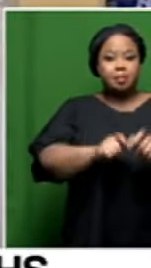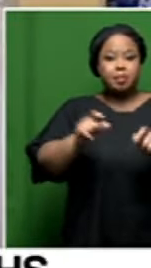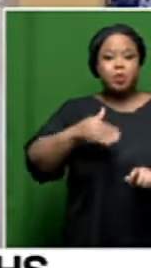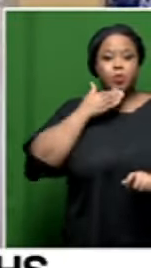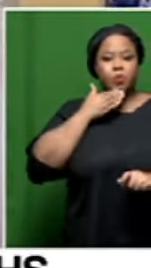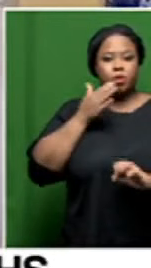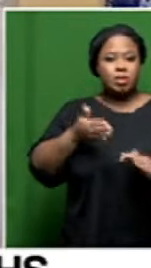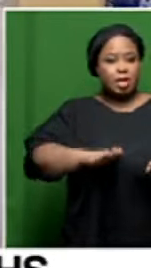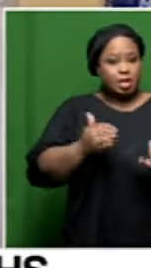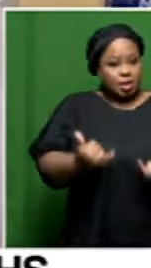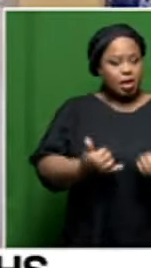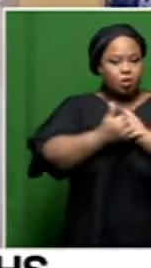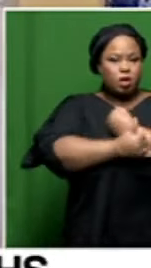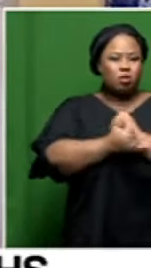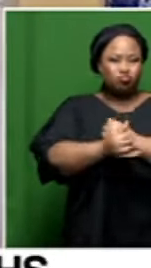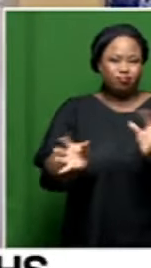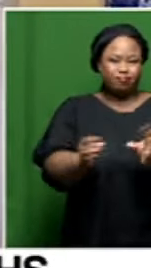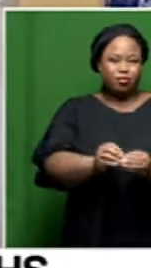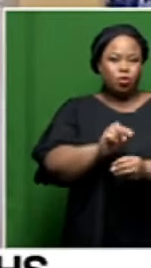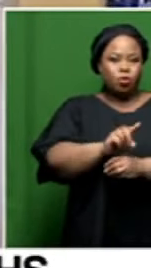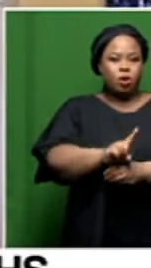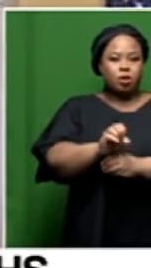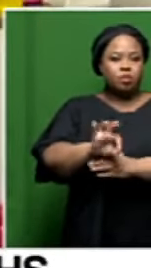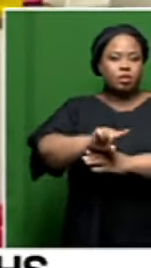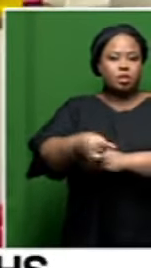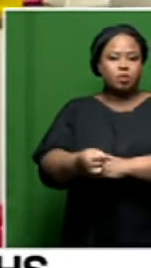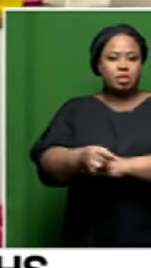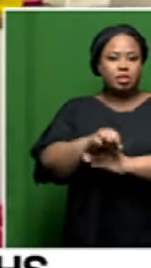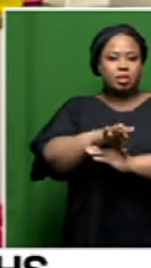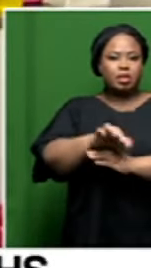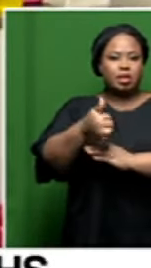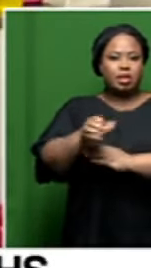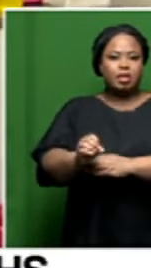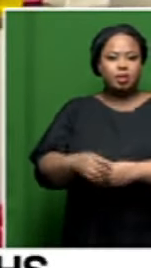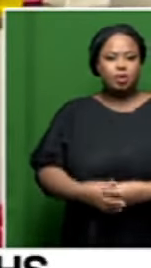the total number of deaths in the country to 100,360.